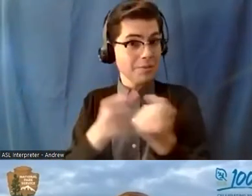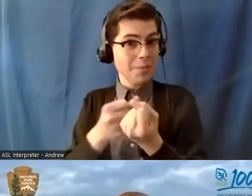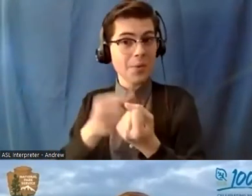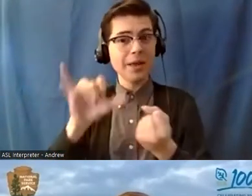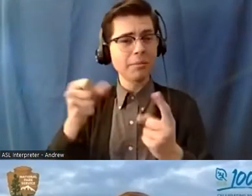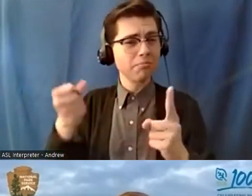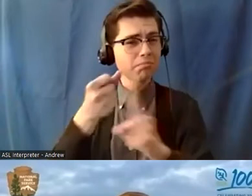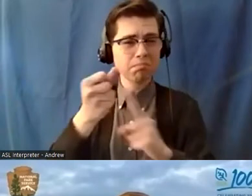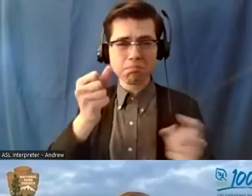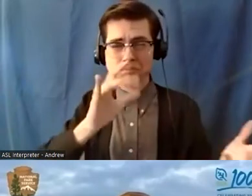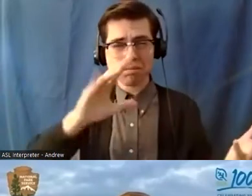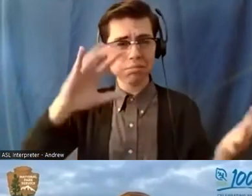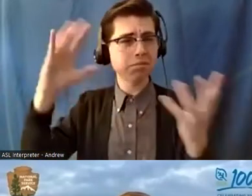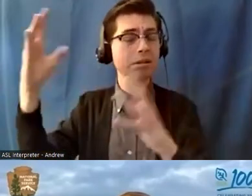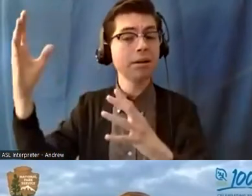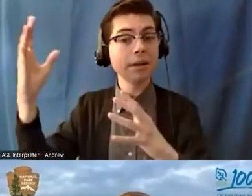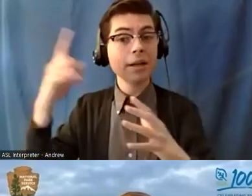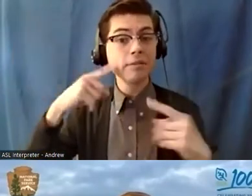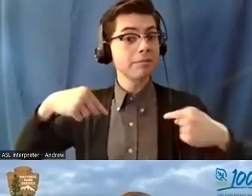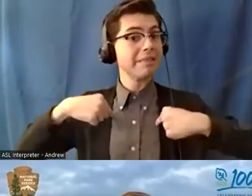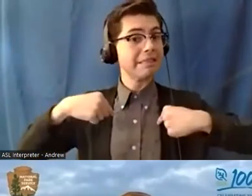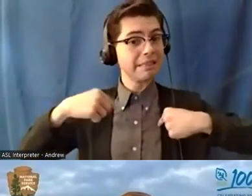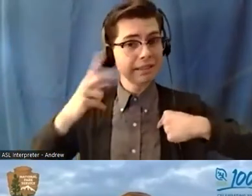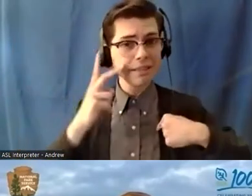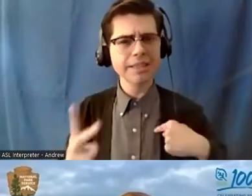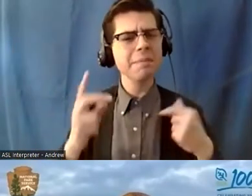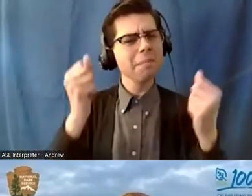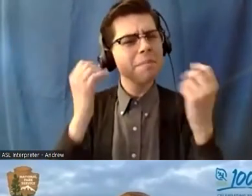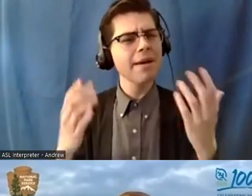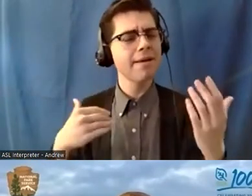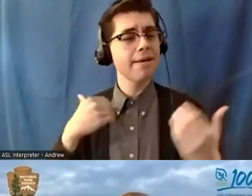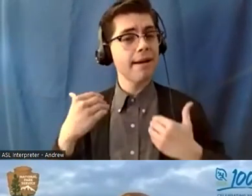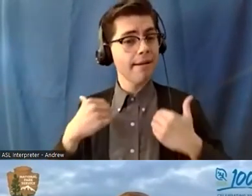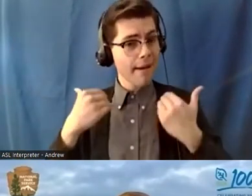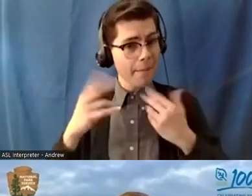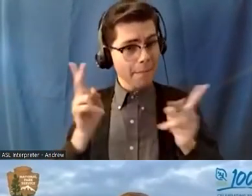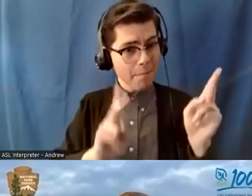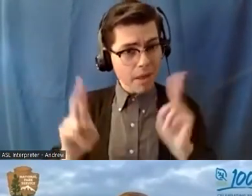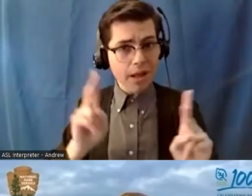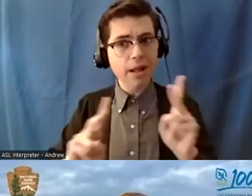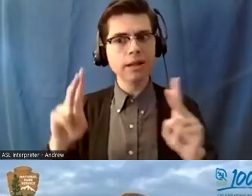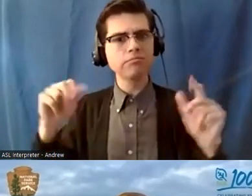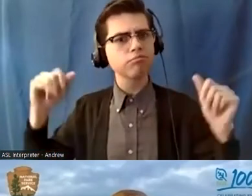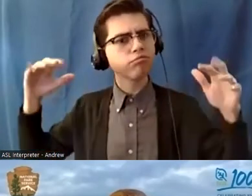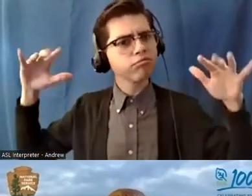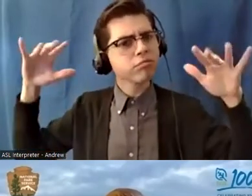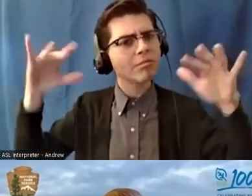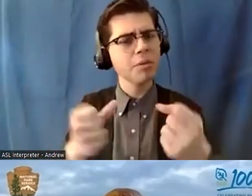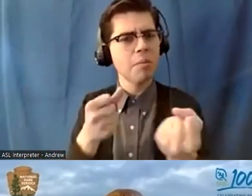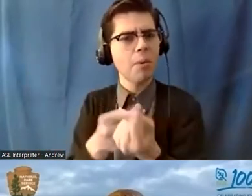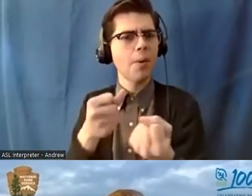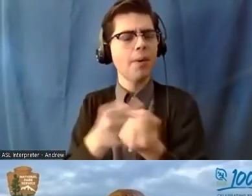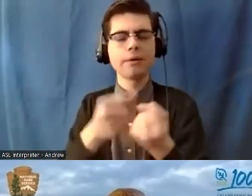me to see so many young people come in and just try to help was amazing so i just wanted to share that with the